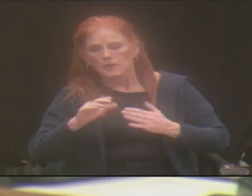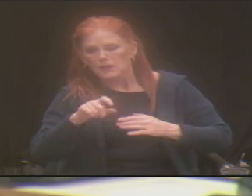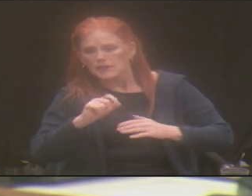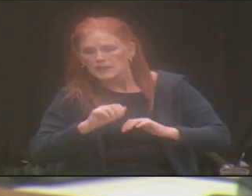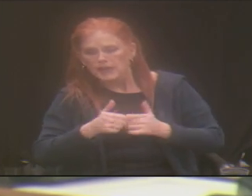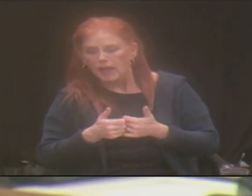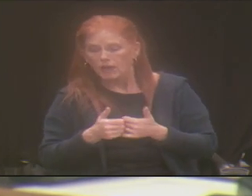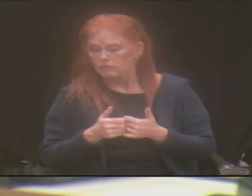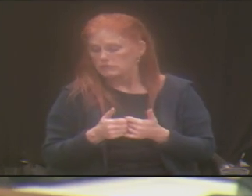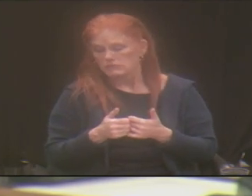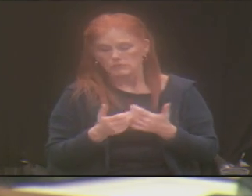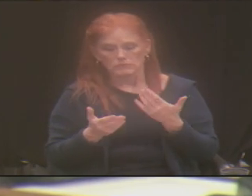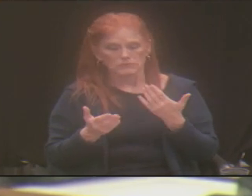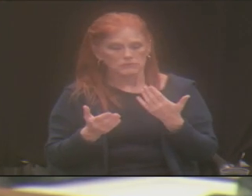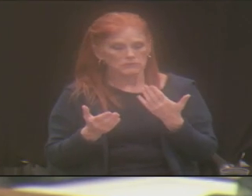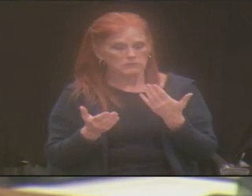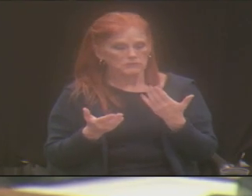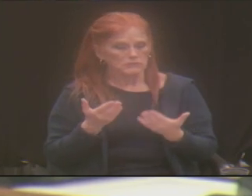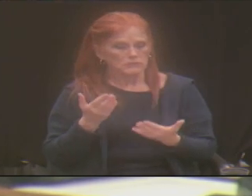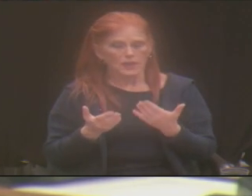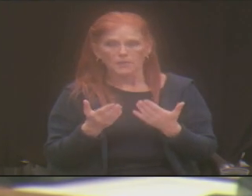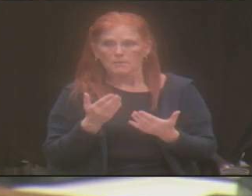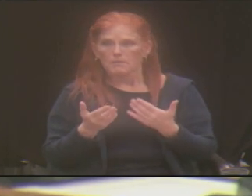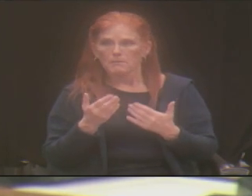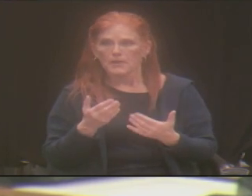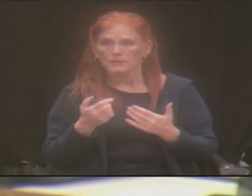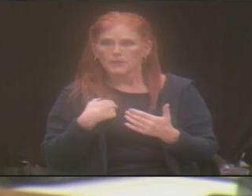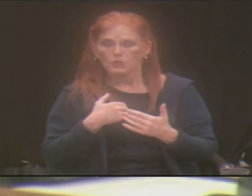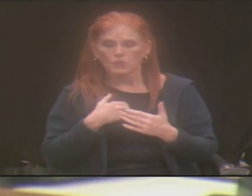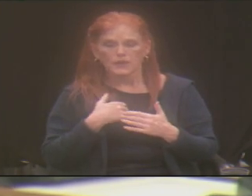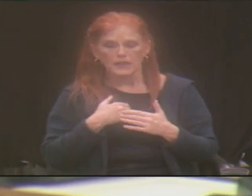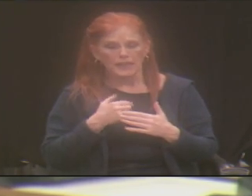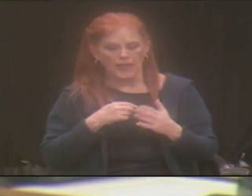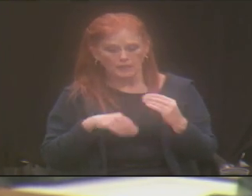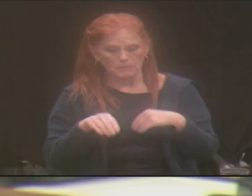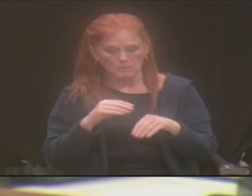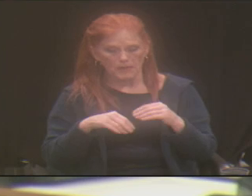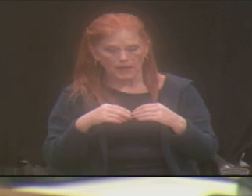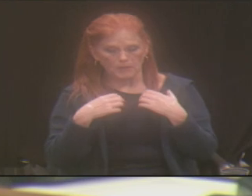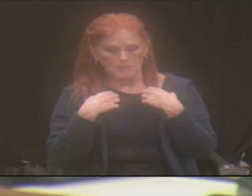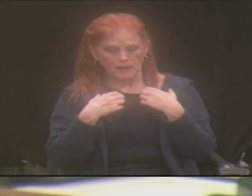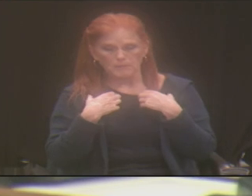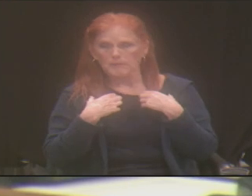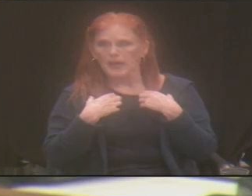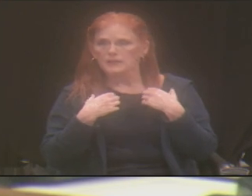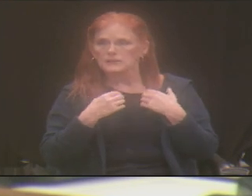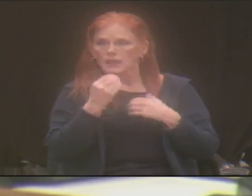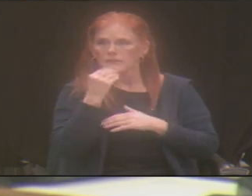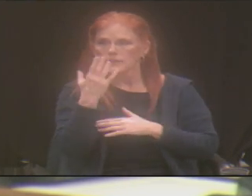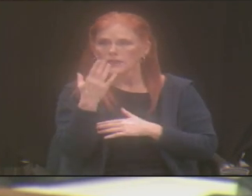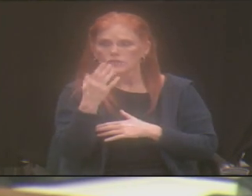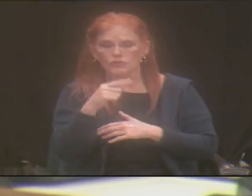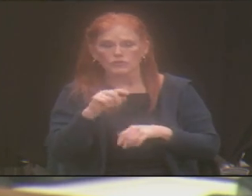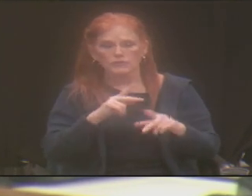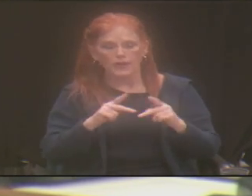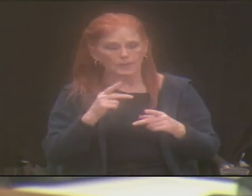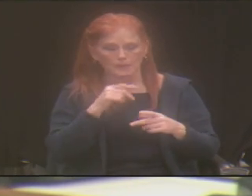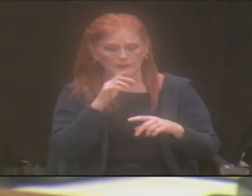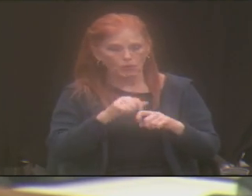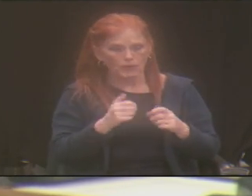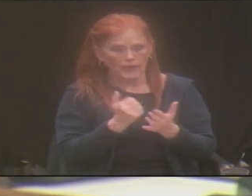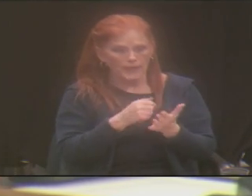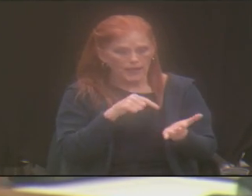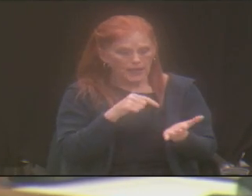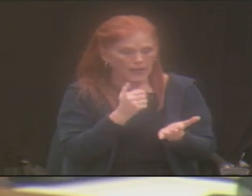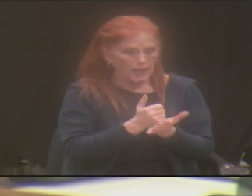Whether it's taking backpacks of lunch, that these are families that fall within the gap. Perhaps they